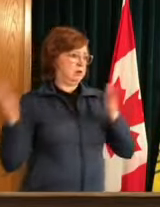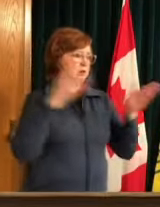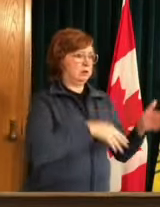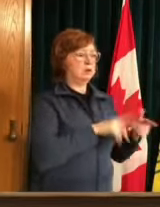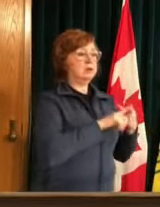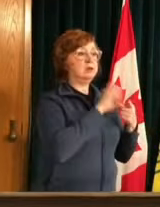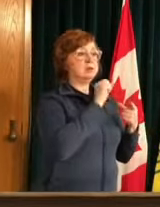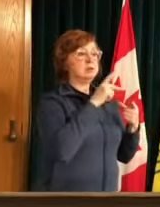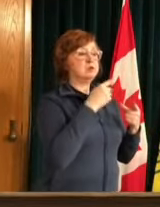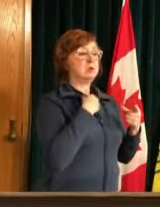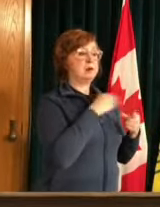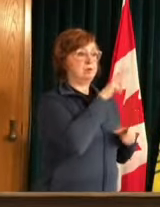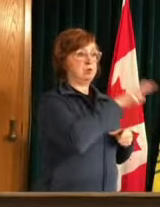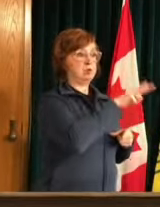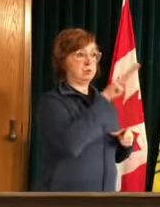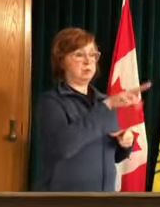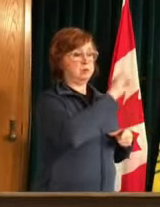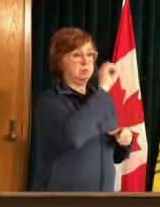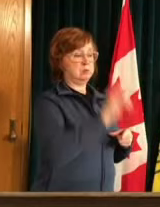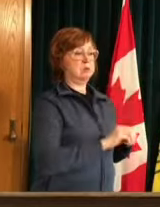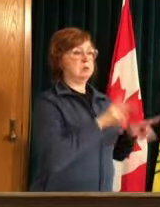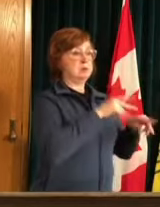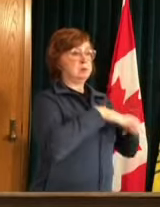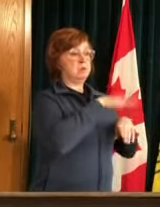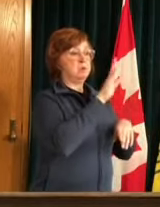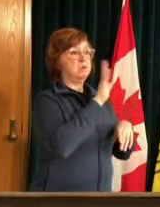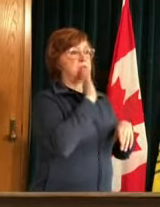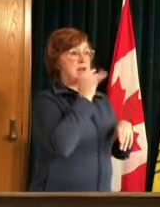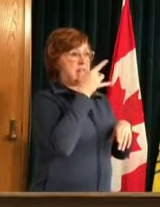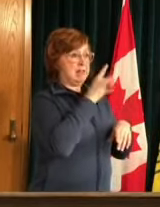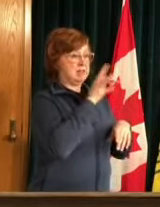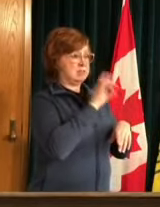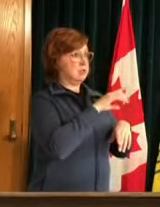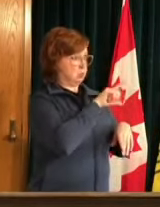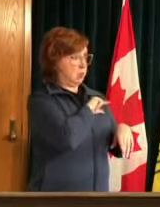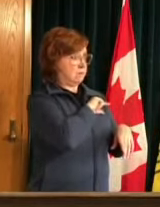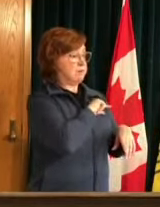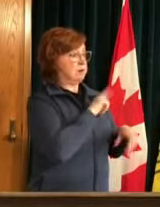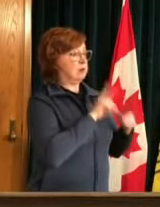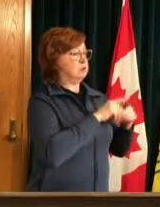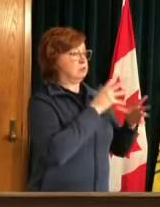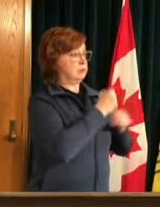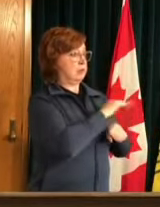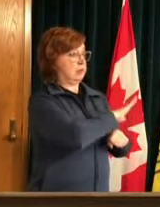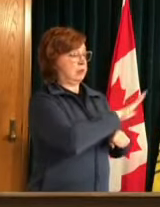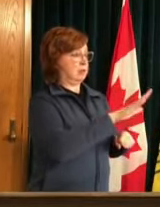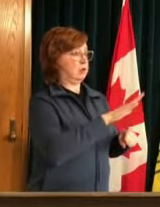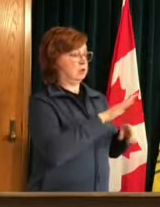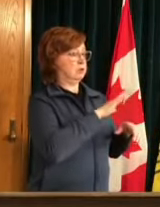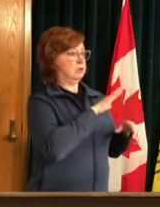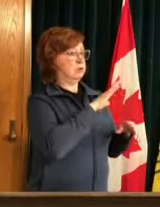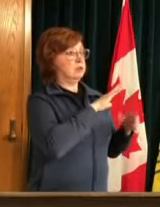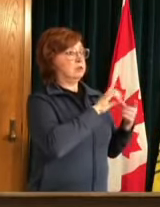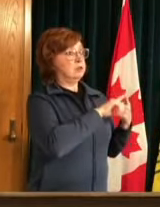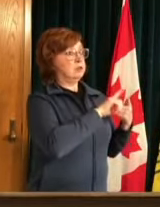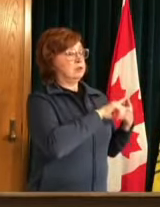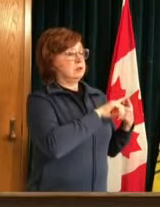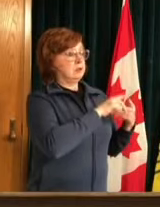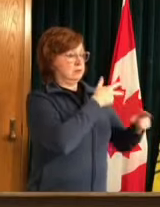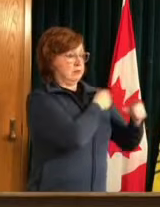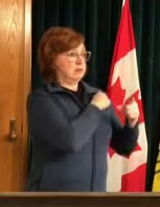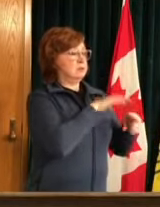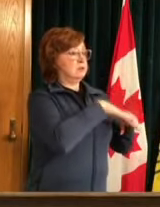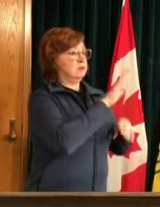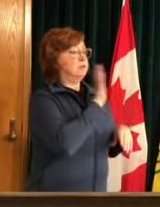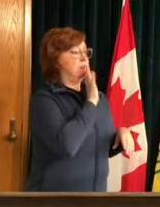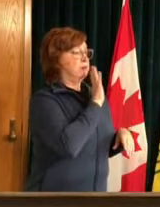our eligible uh people over the age of 18 that have have uh received a vaccine we have now 51 of people over the age